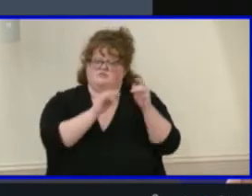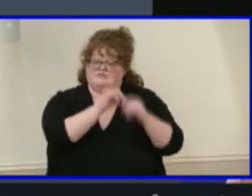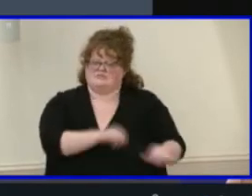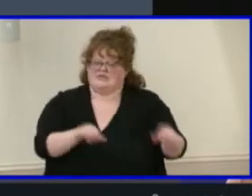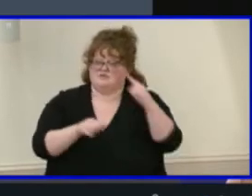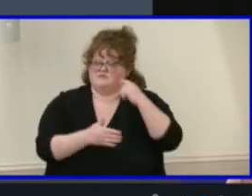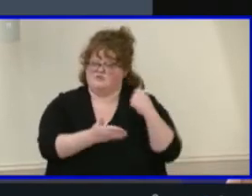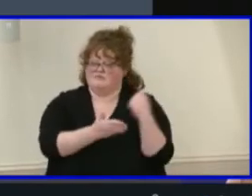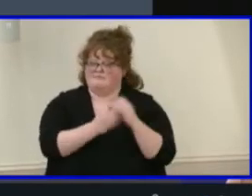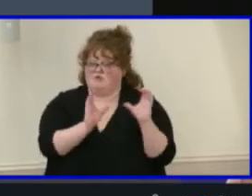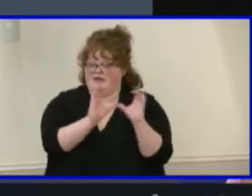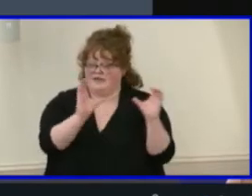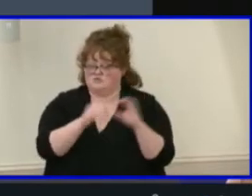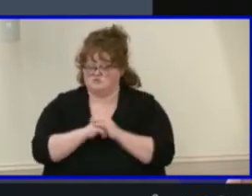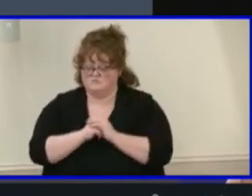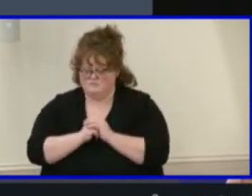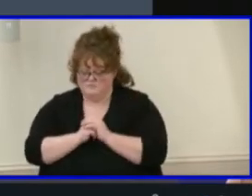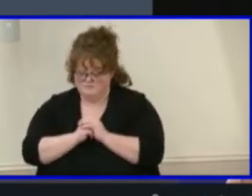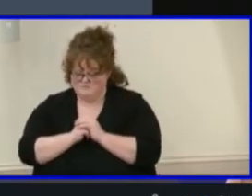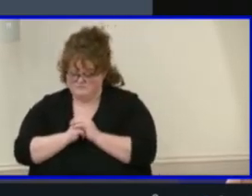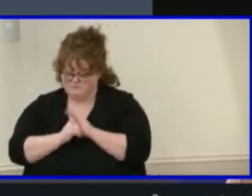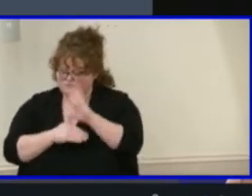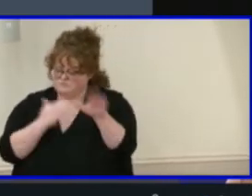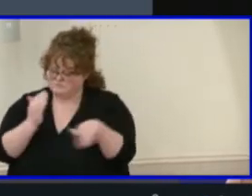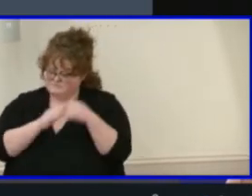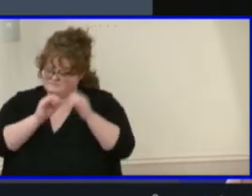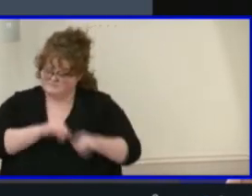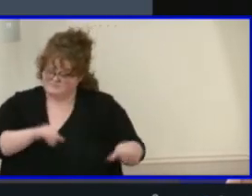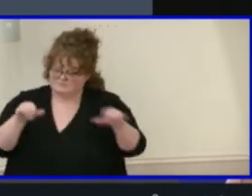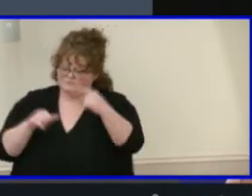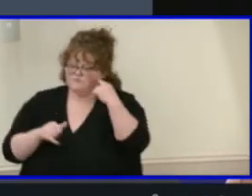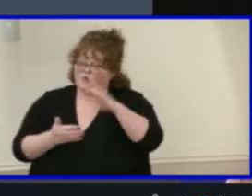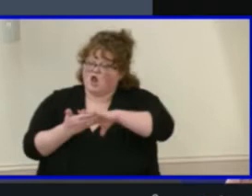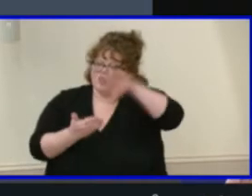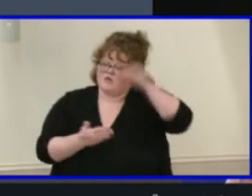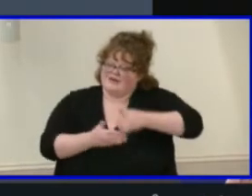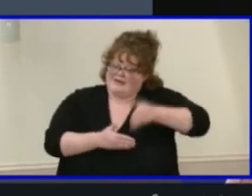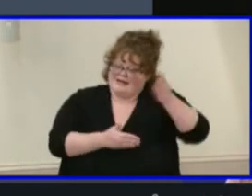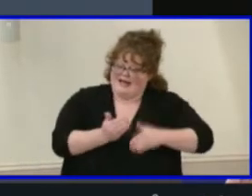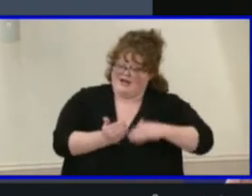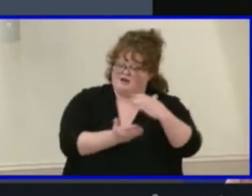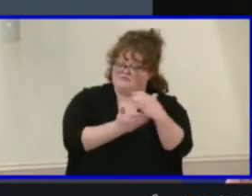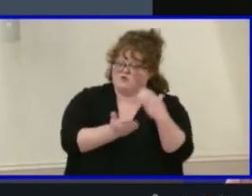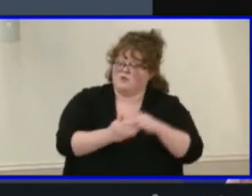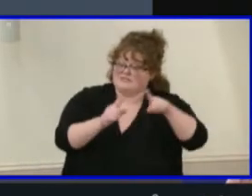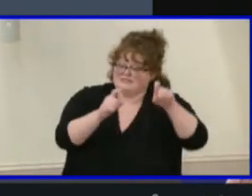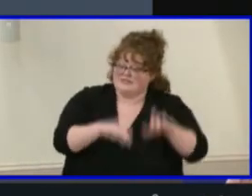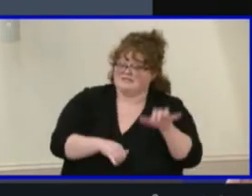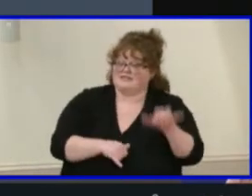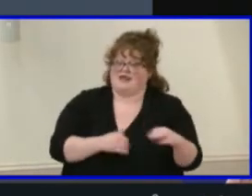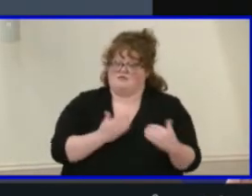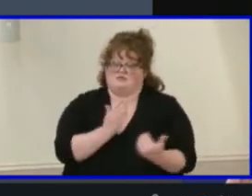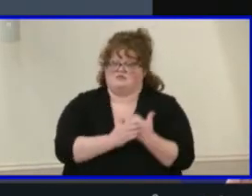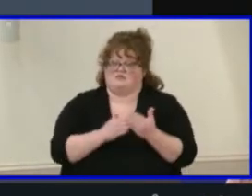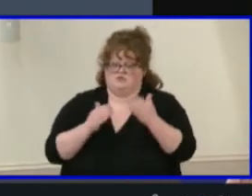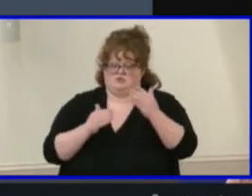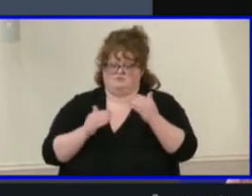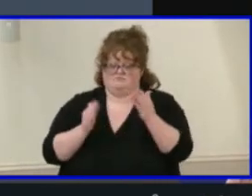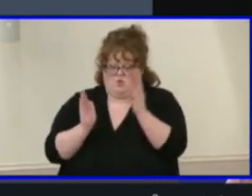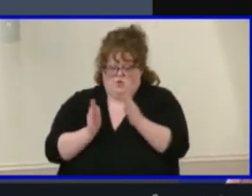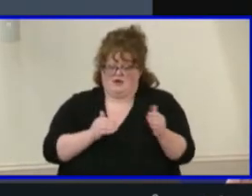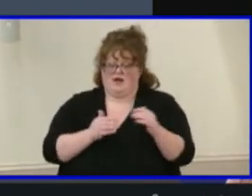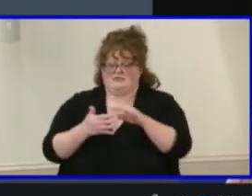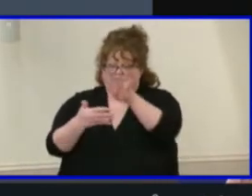Furthermore, all of the standards of learning end-of-course test information was reorganized into a table format by course to